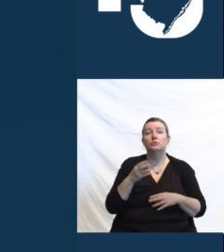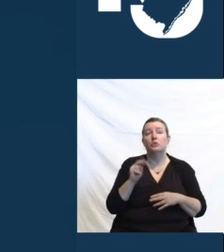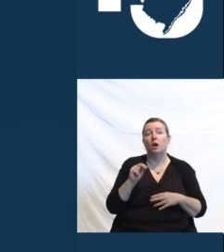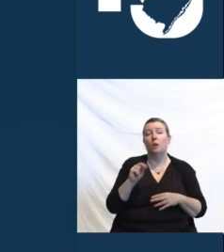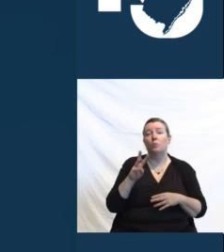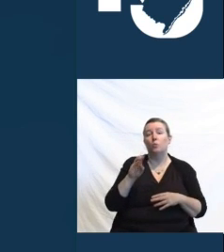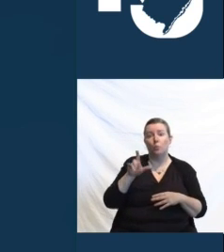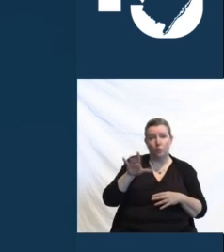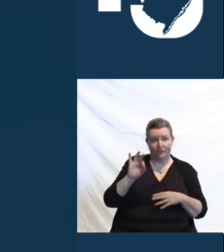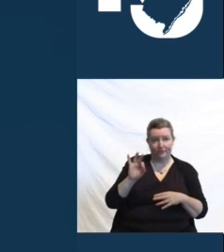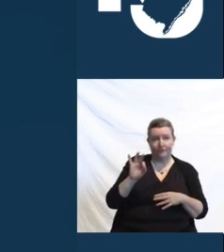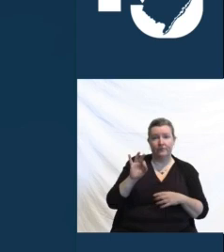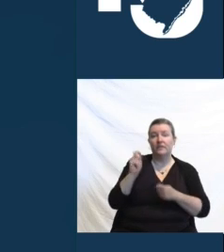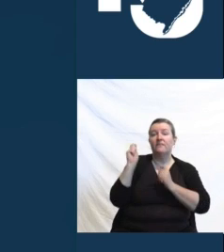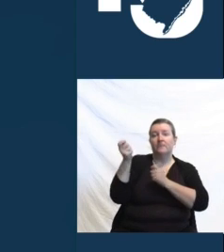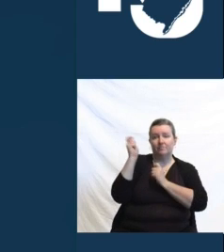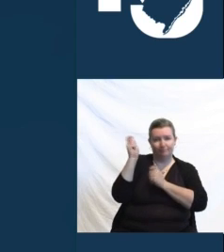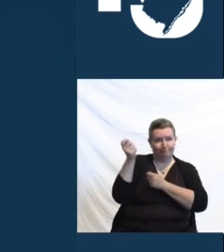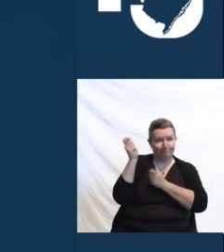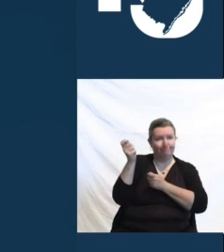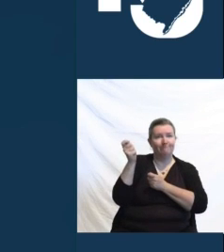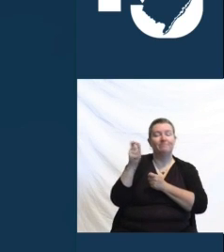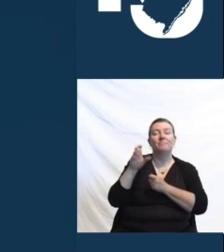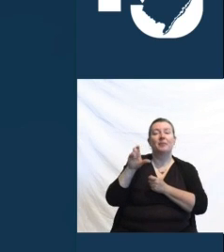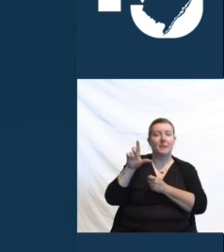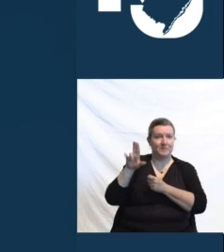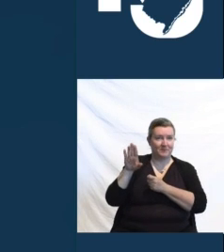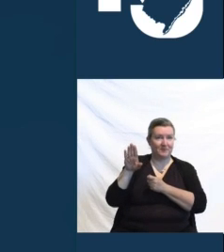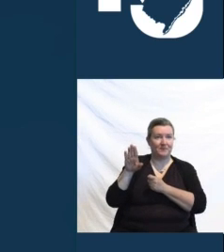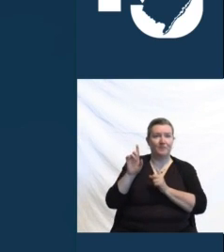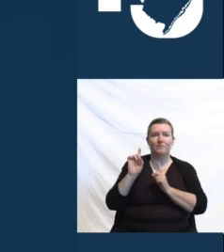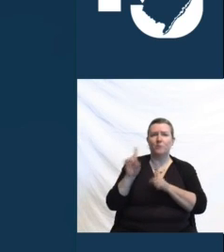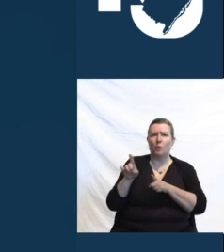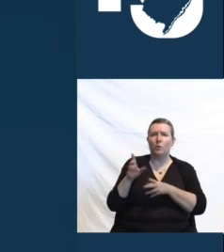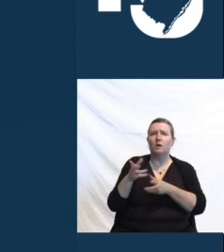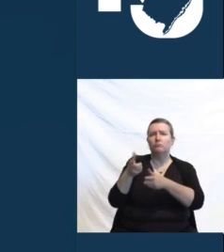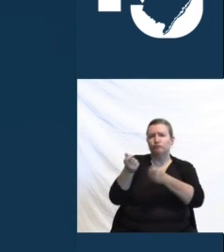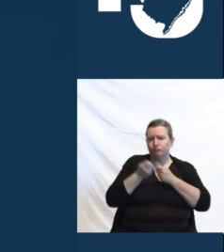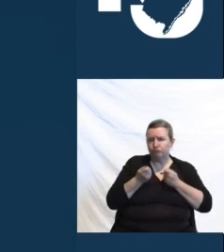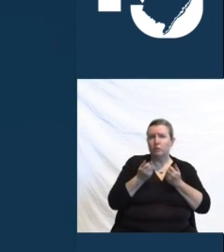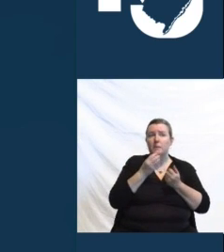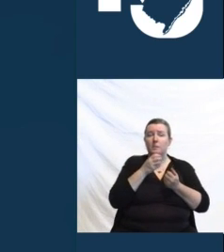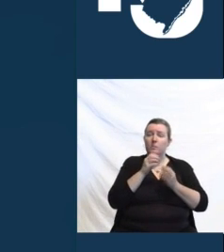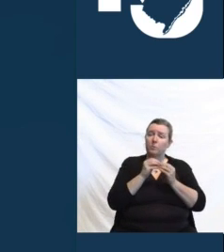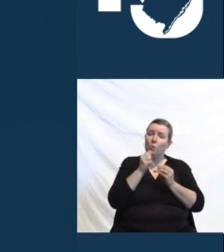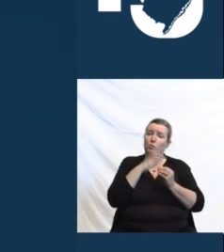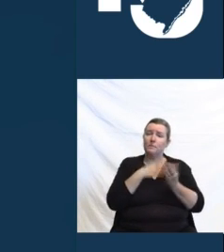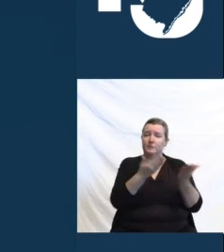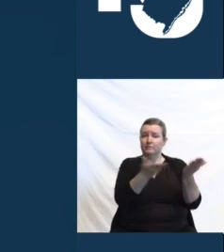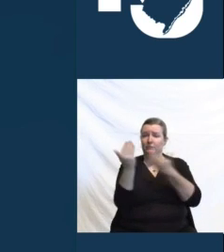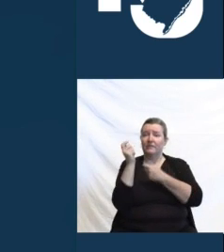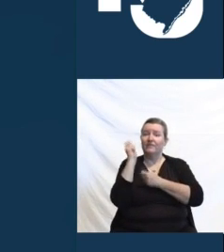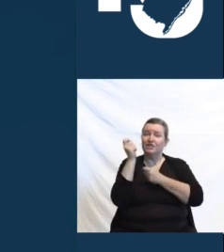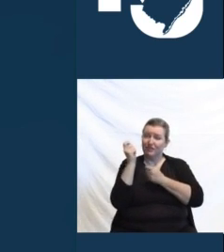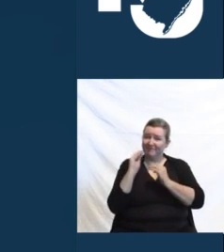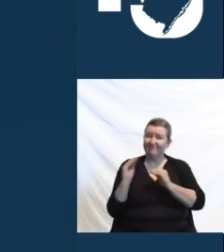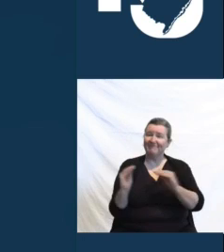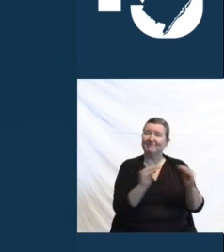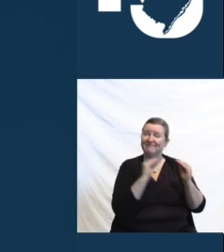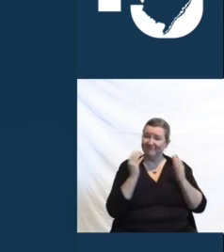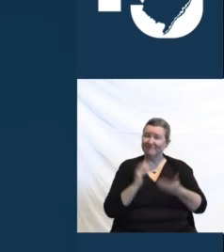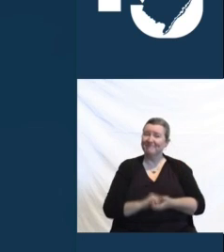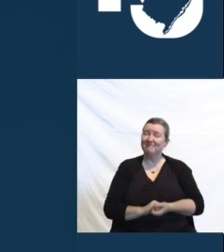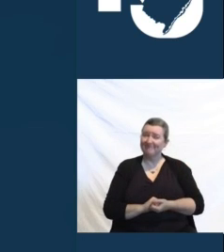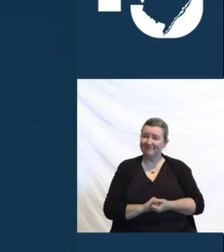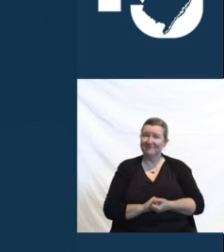which is dedicated to bringing more women into the family of fly fishers. How cool is that? He left behind his wife, Carol, and his